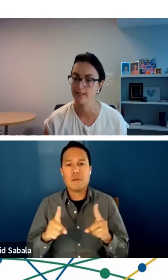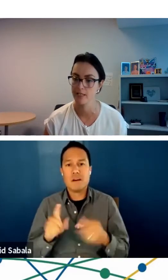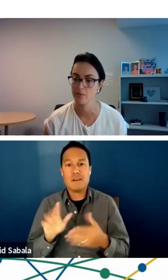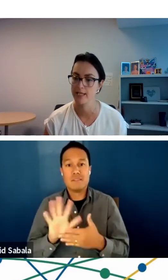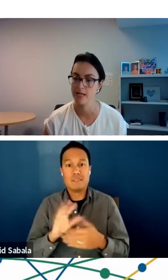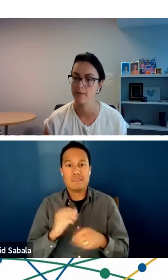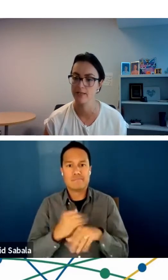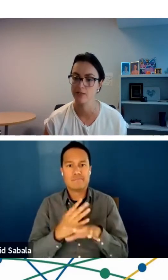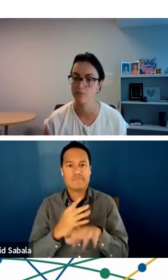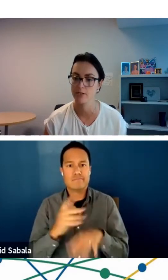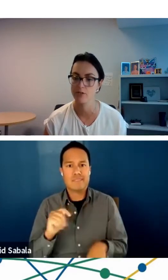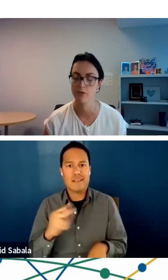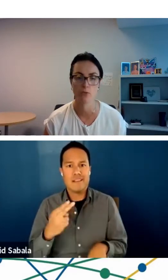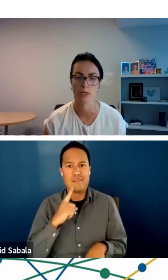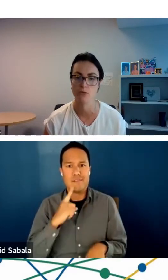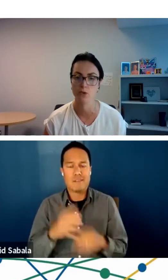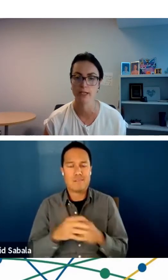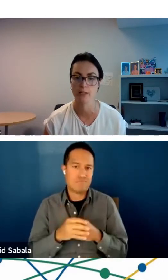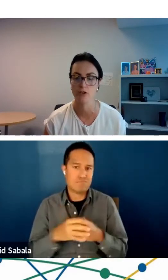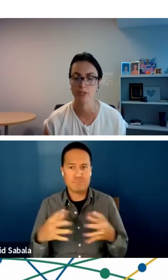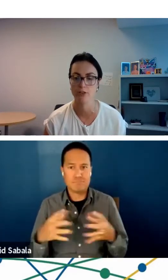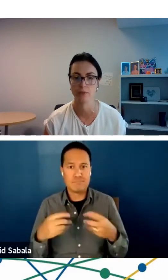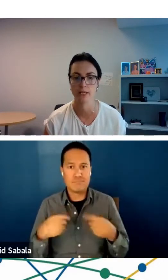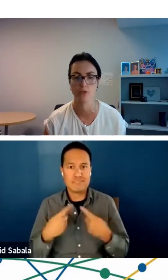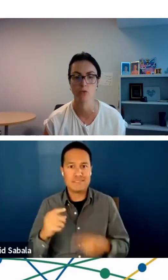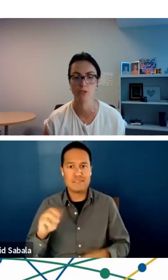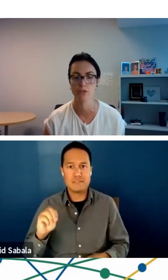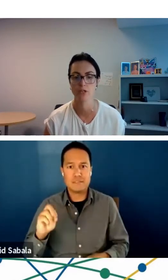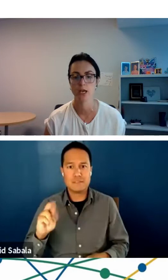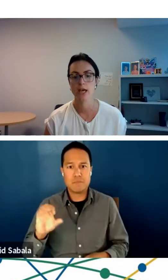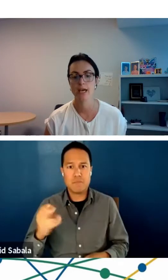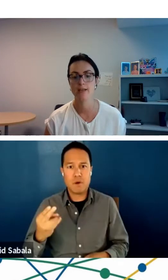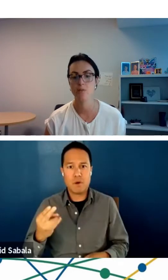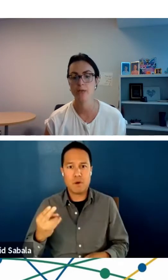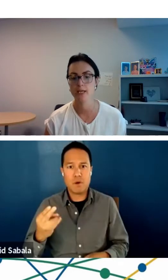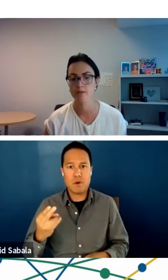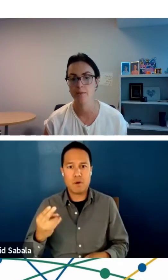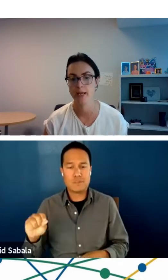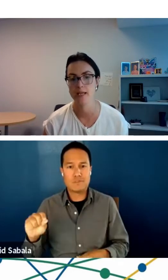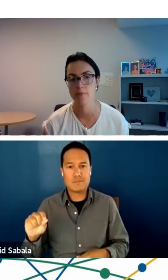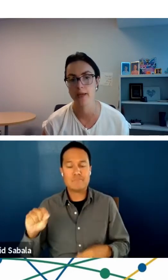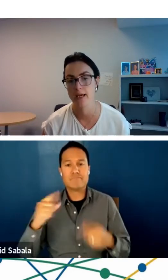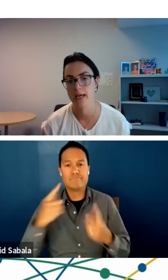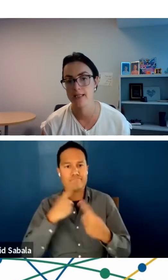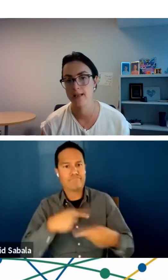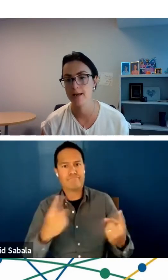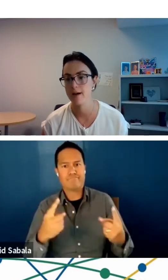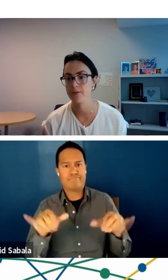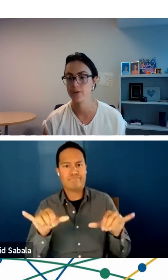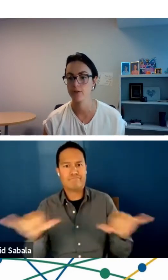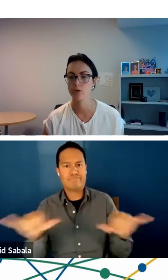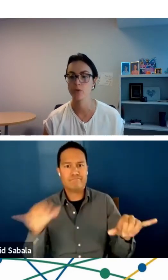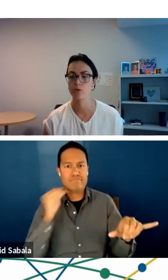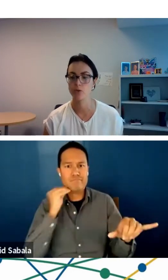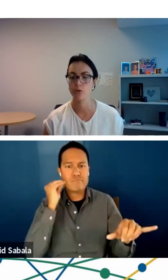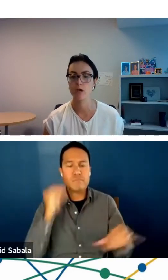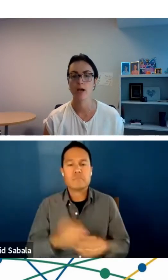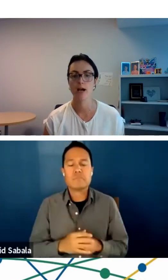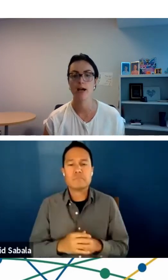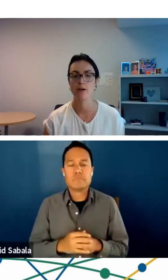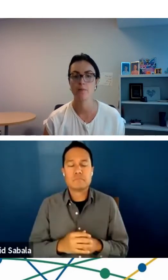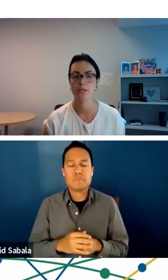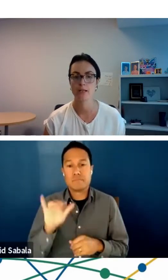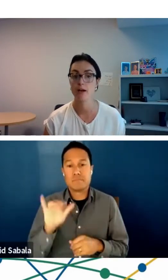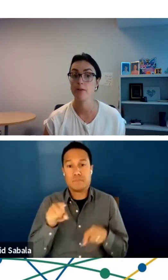COVID-19 pandemic since March of 2020 and shelter in place orders. And at the peak of the pandemic, telehealth grew,